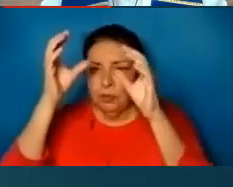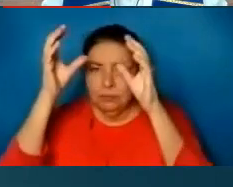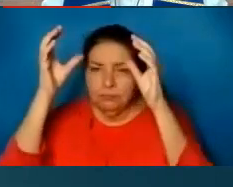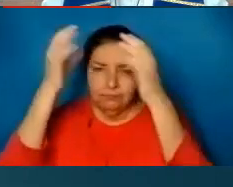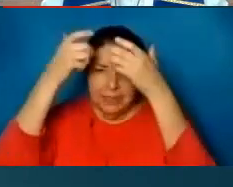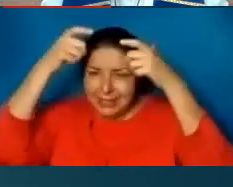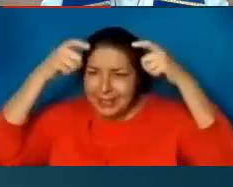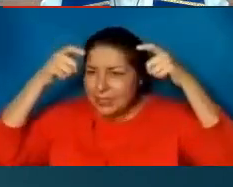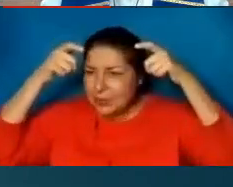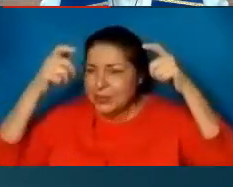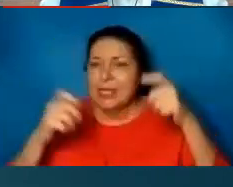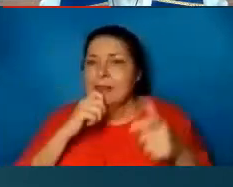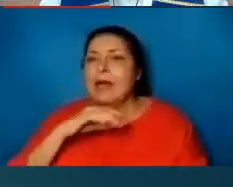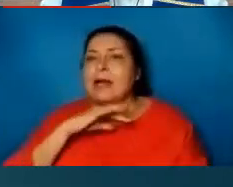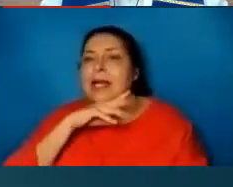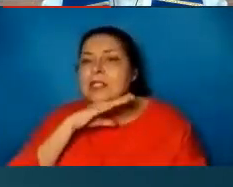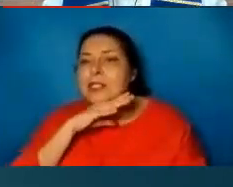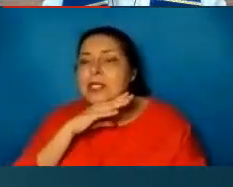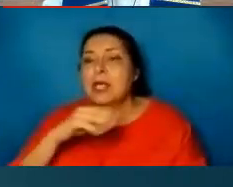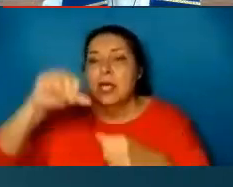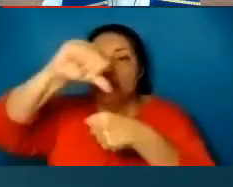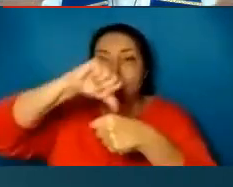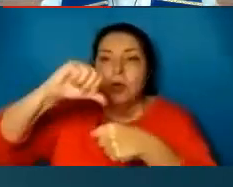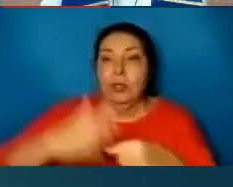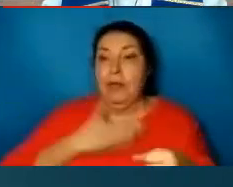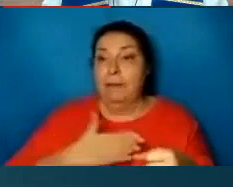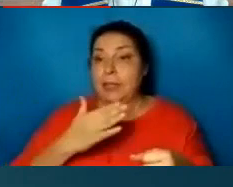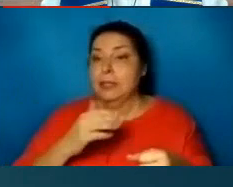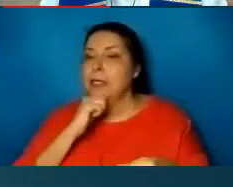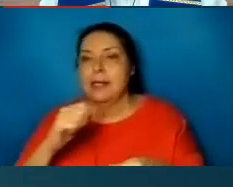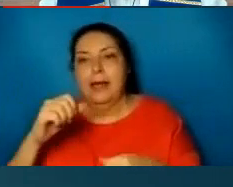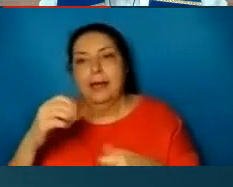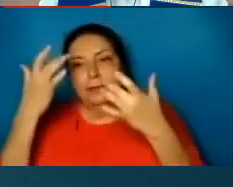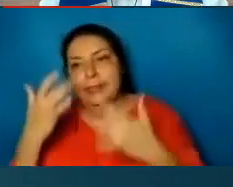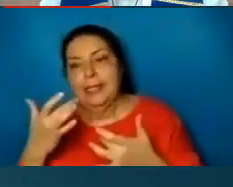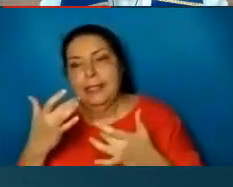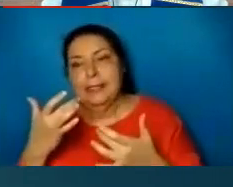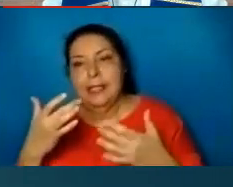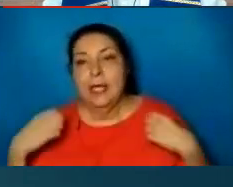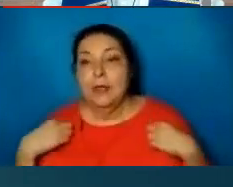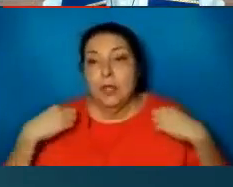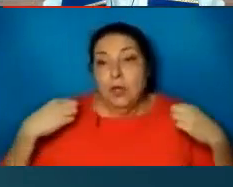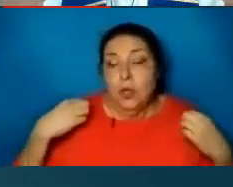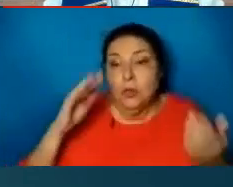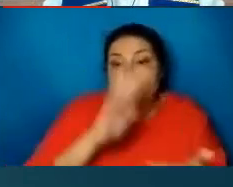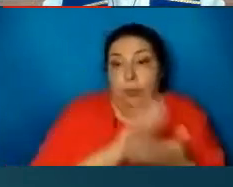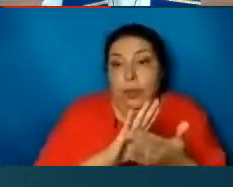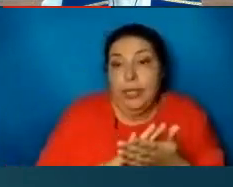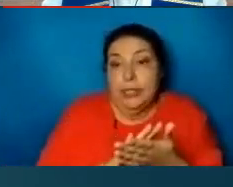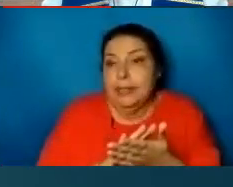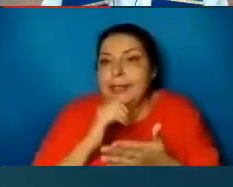ashes, the oil of gladness instead of mourning, the garment of praise instead of a faint spirit.